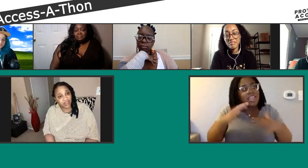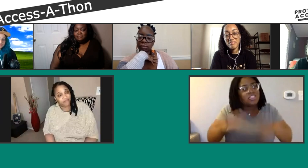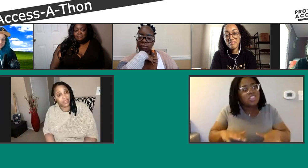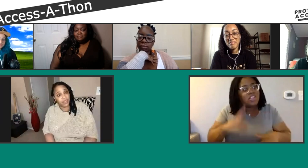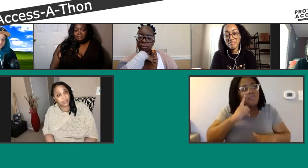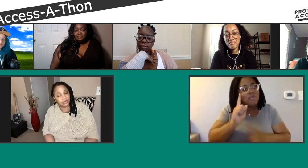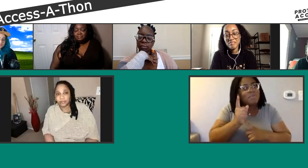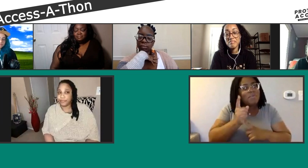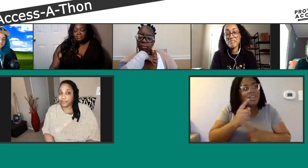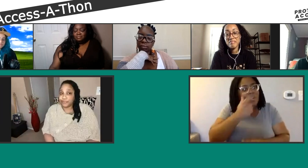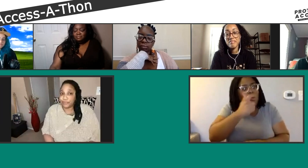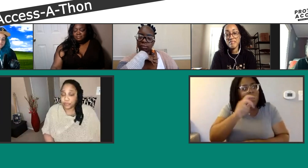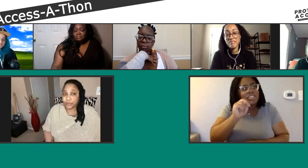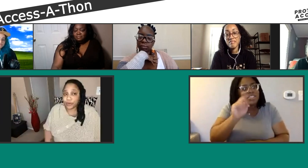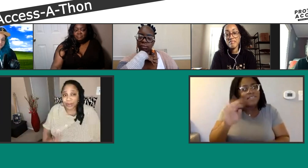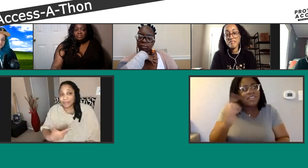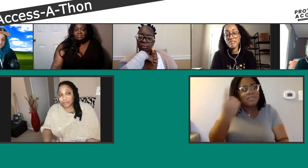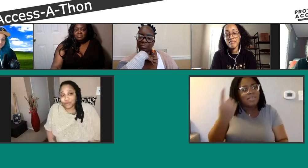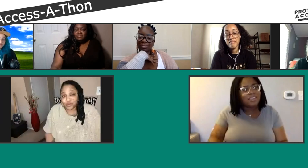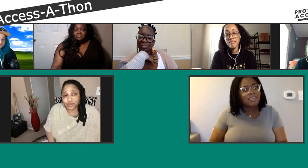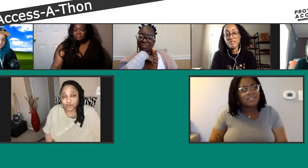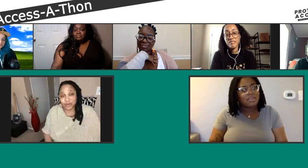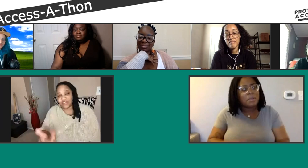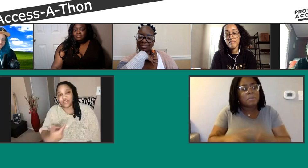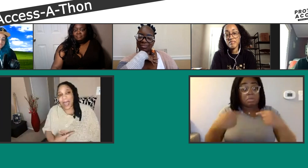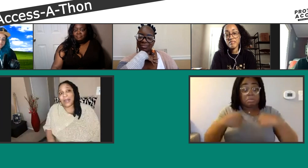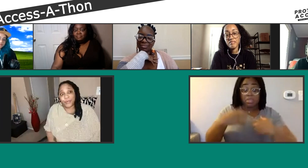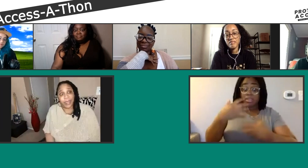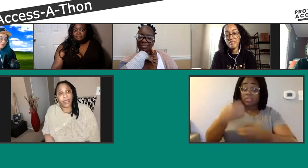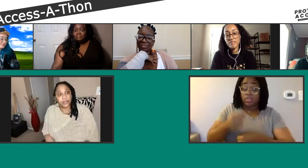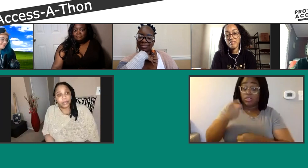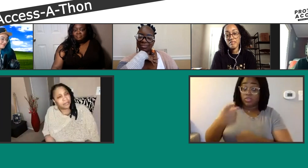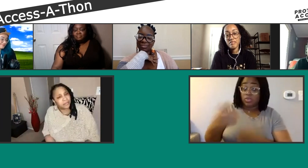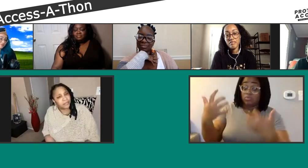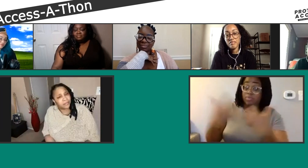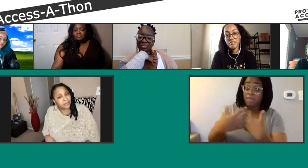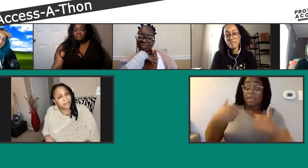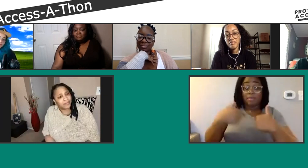watch Netflix. But I'm supposed to trust you to make sure I don't die.